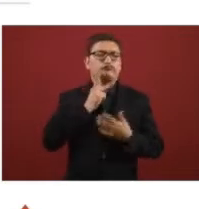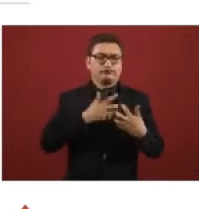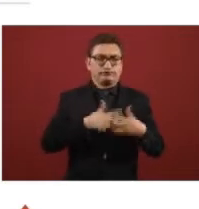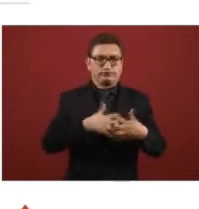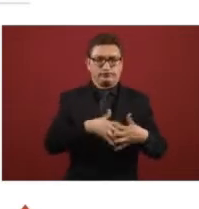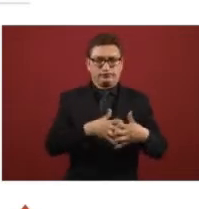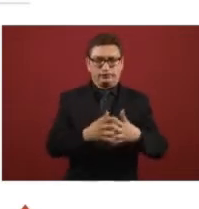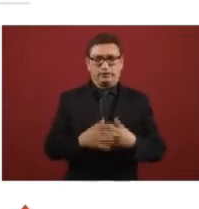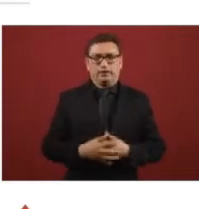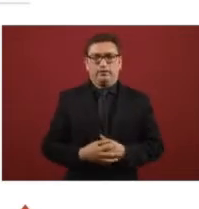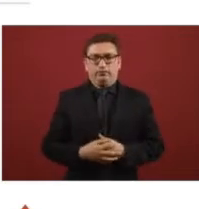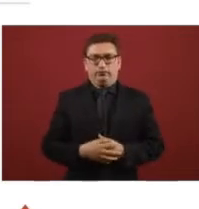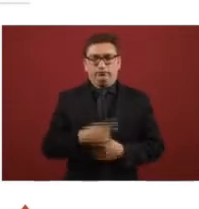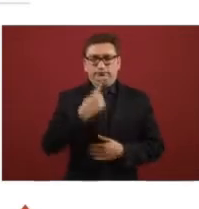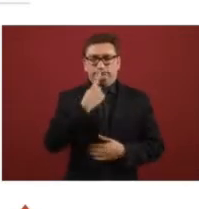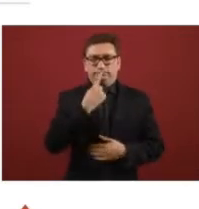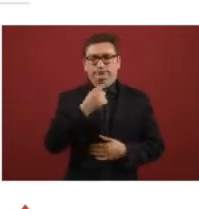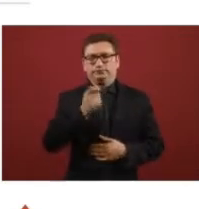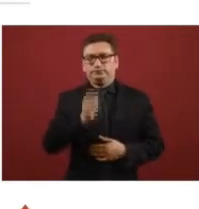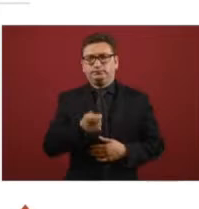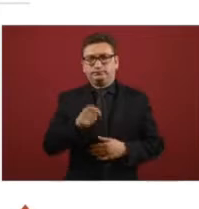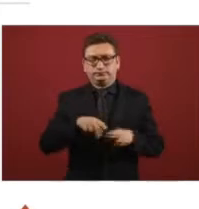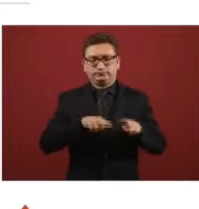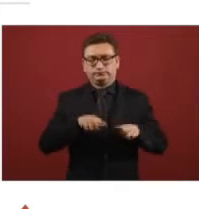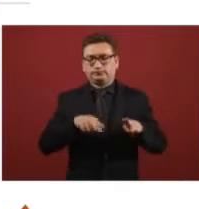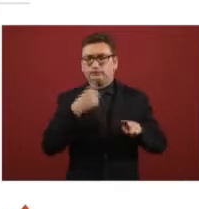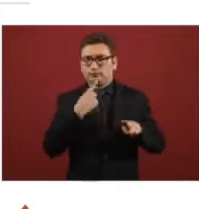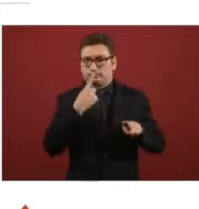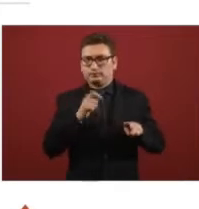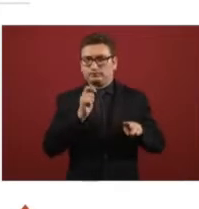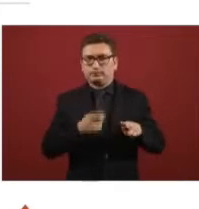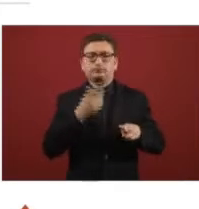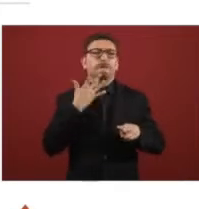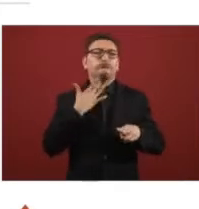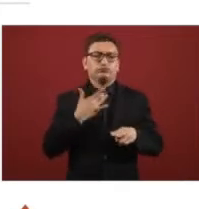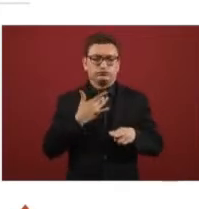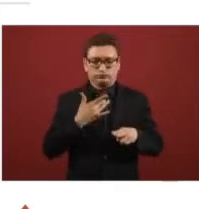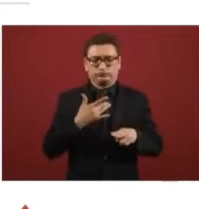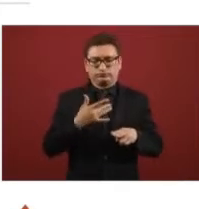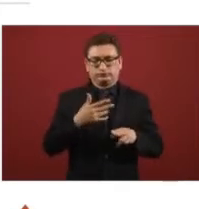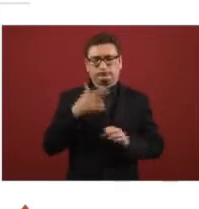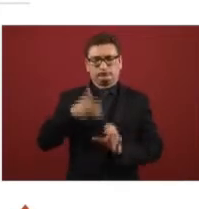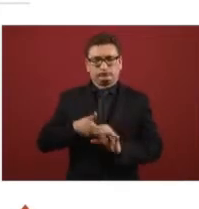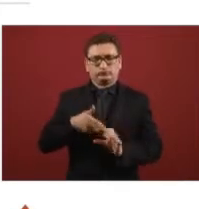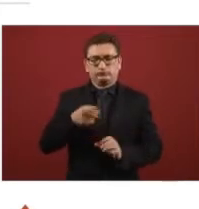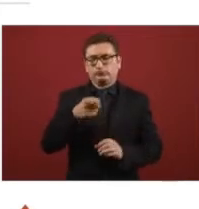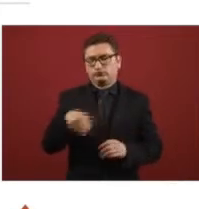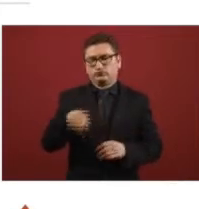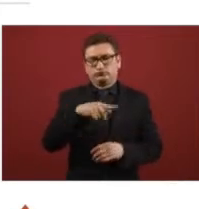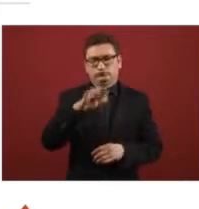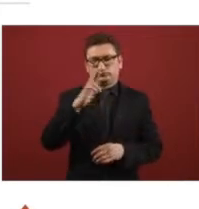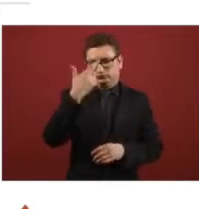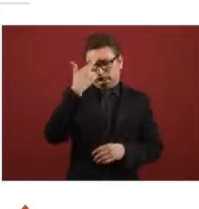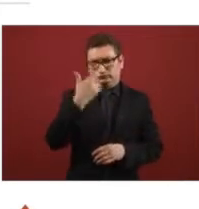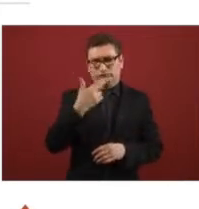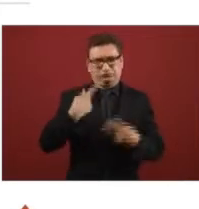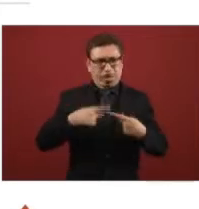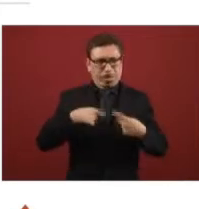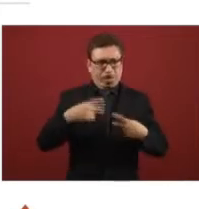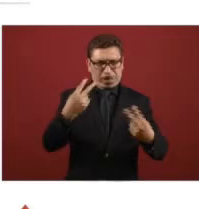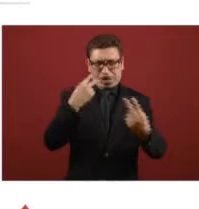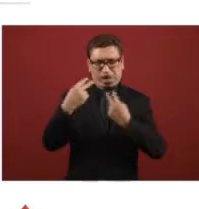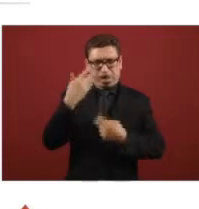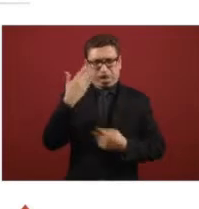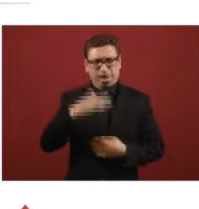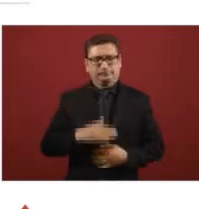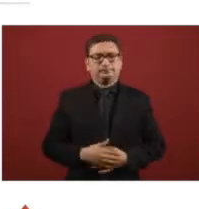refinery and the red is the production of gasoline but also remember and the